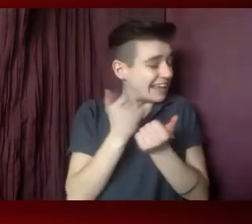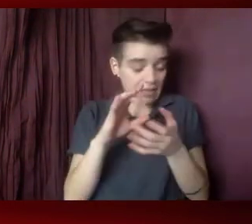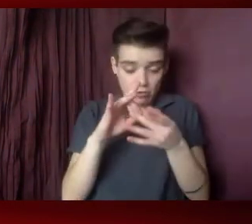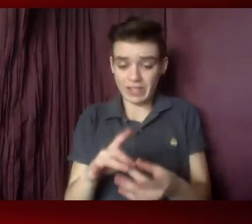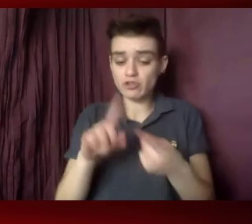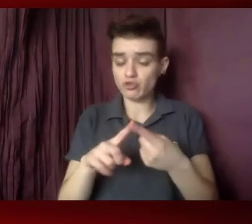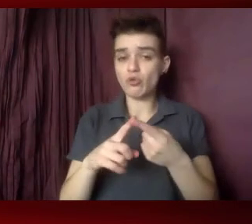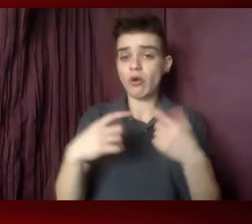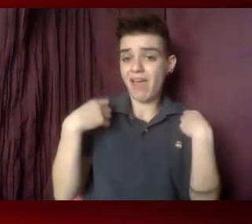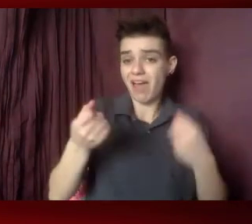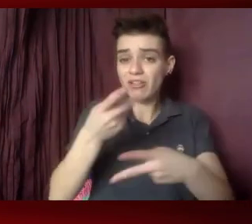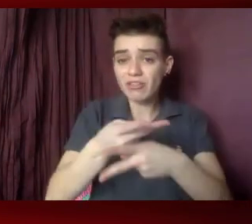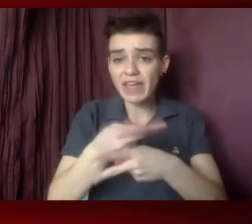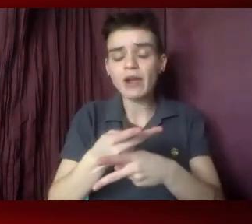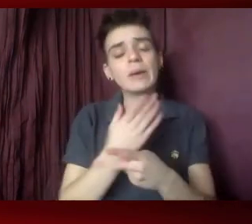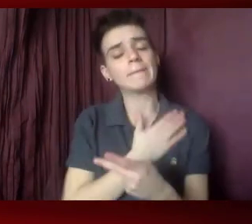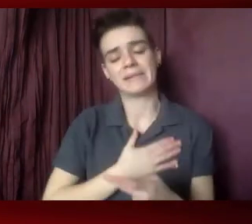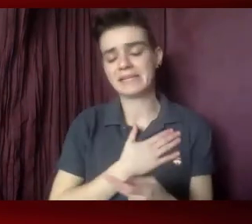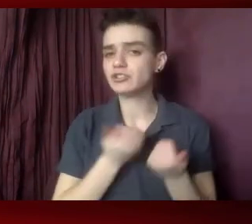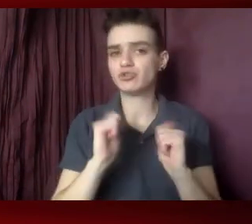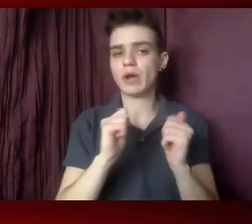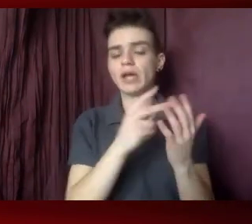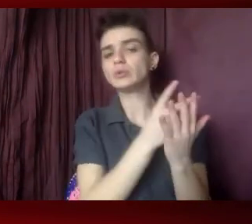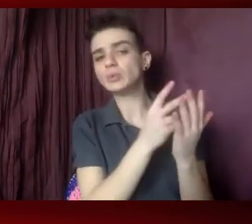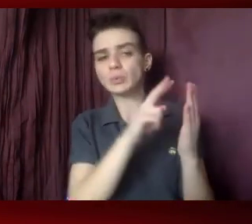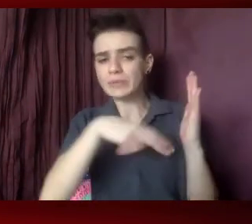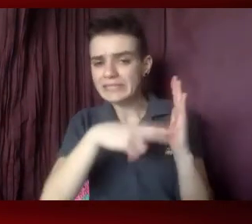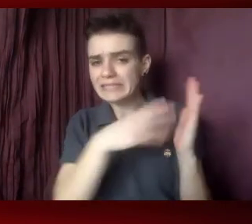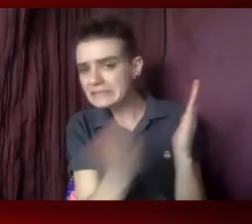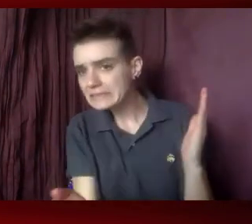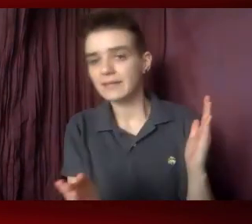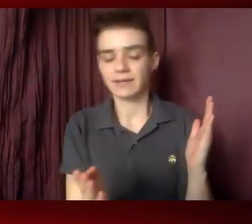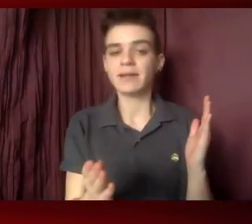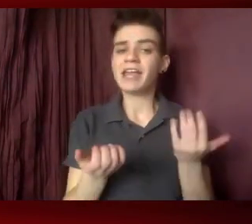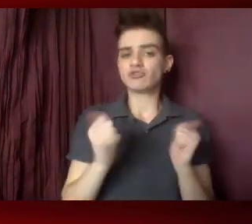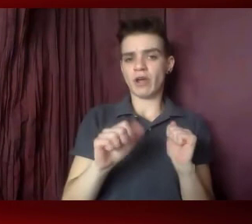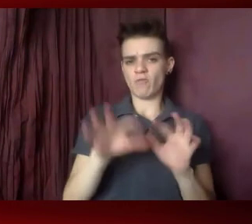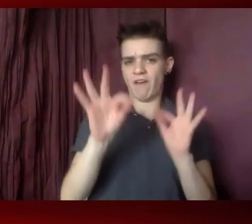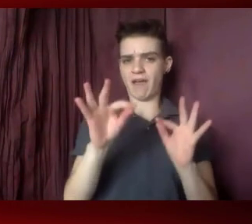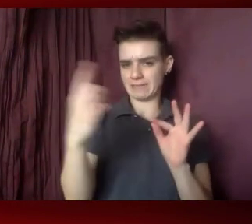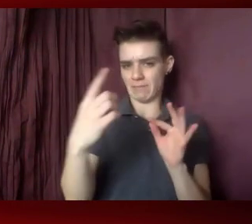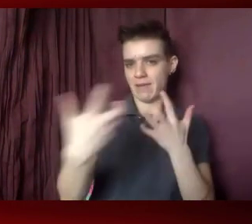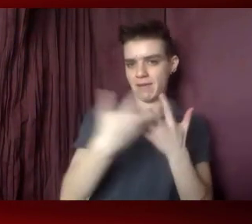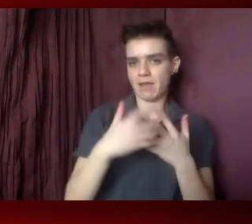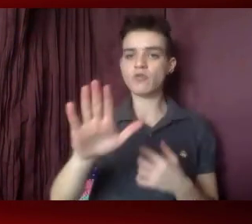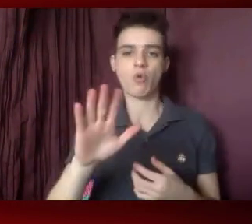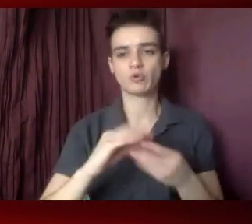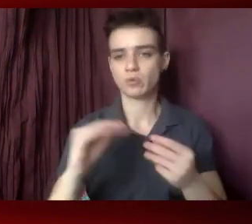to see if you might be able to connect your story to another legislative ask that I didn't mention here.